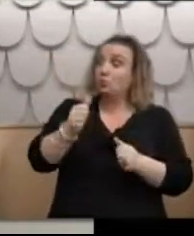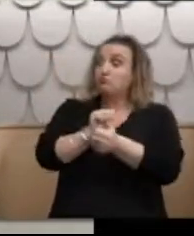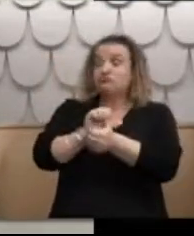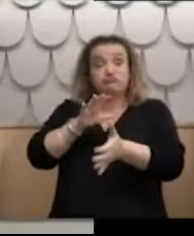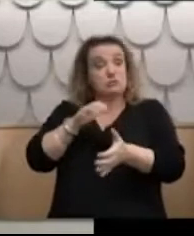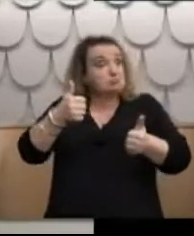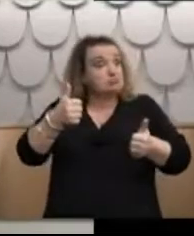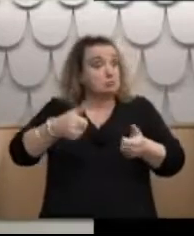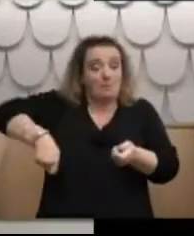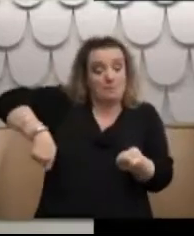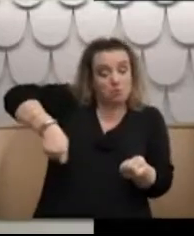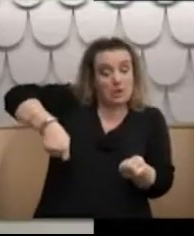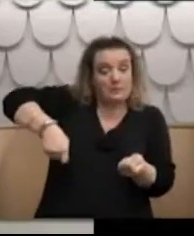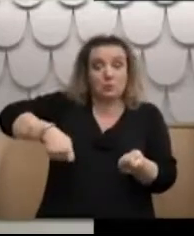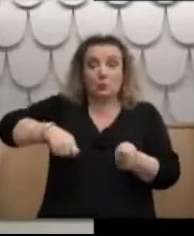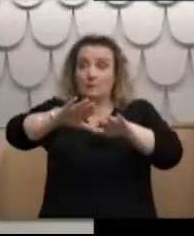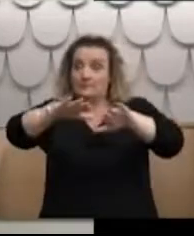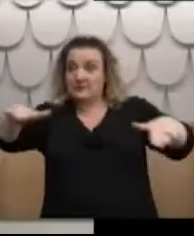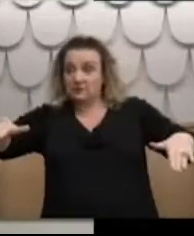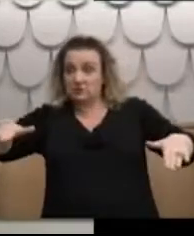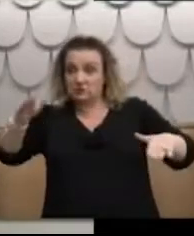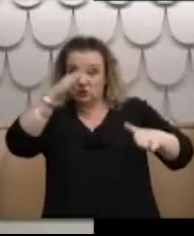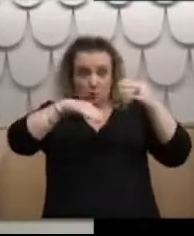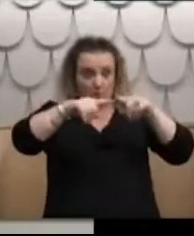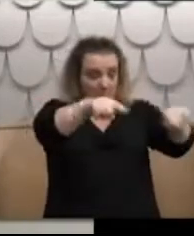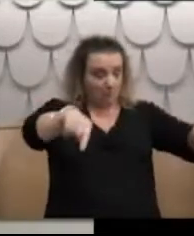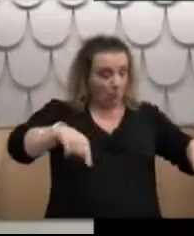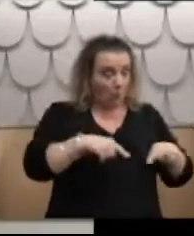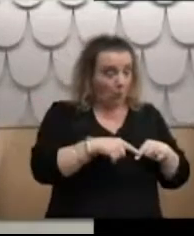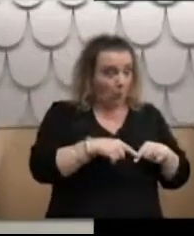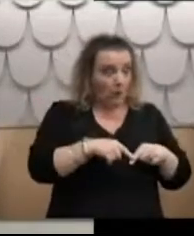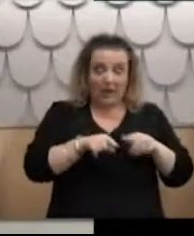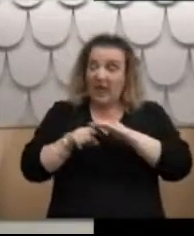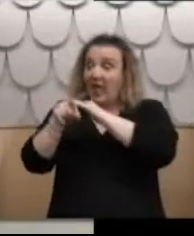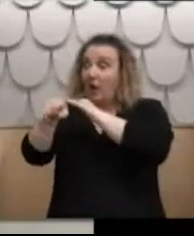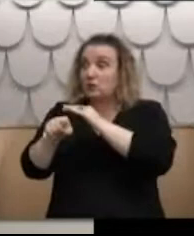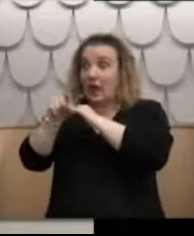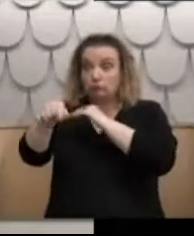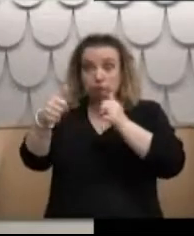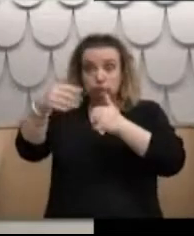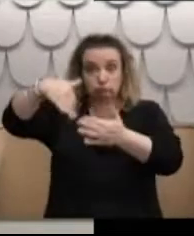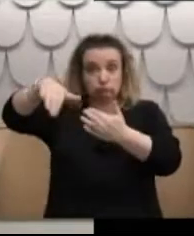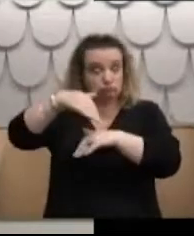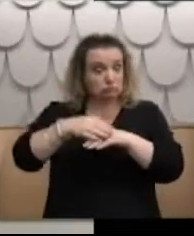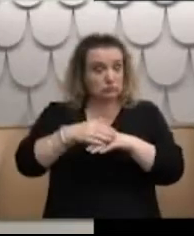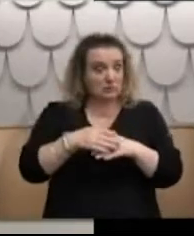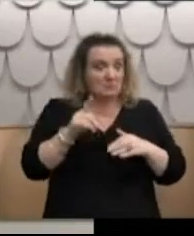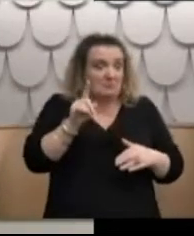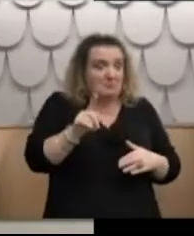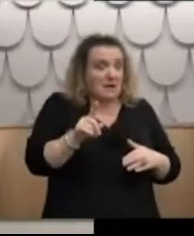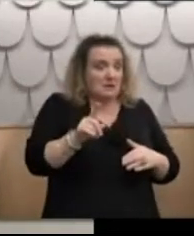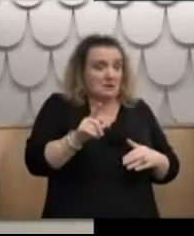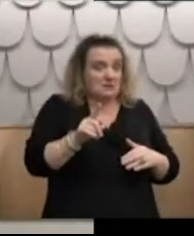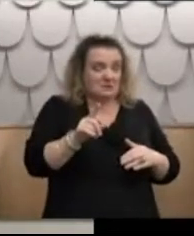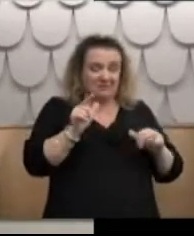table, beaches, swimming pool and outings. However, that meant nothing to me because I